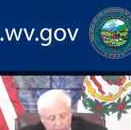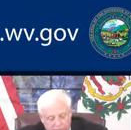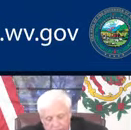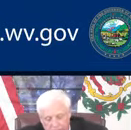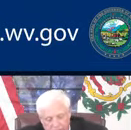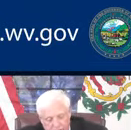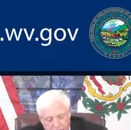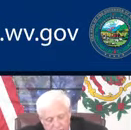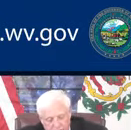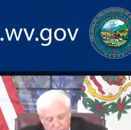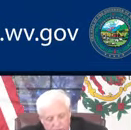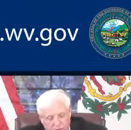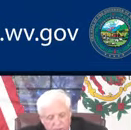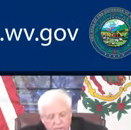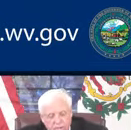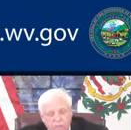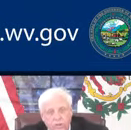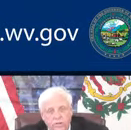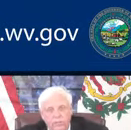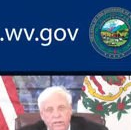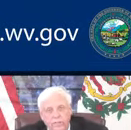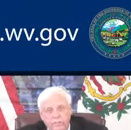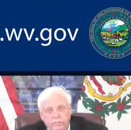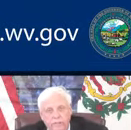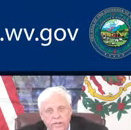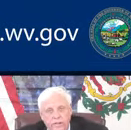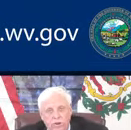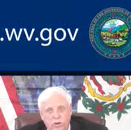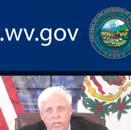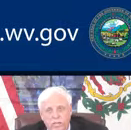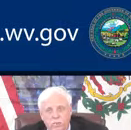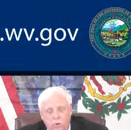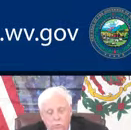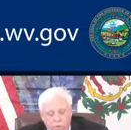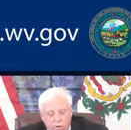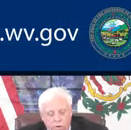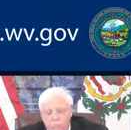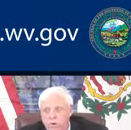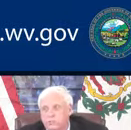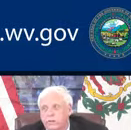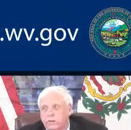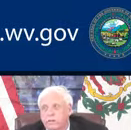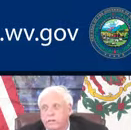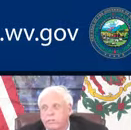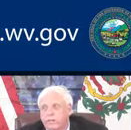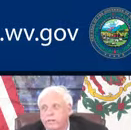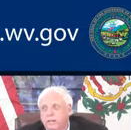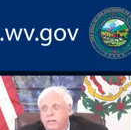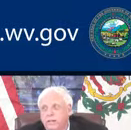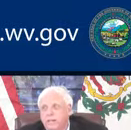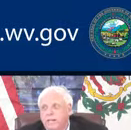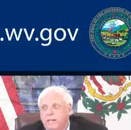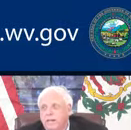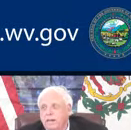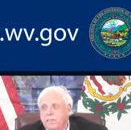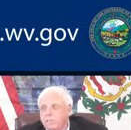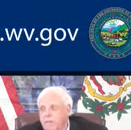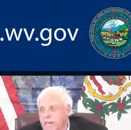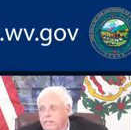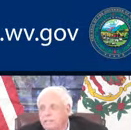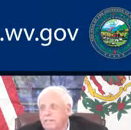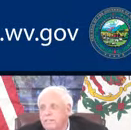fantastic. mean, that's all there is to it. Tuesday, yesterday, early in the morning, we went over to Mercer Elementary. And